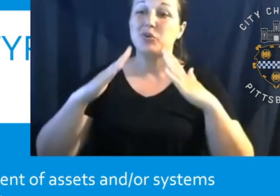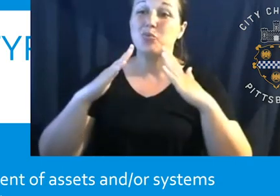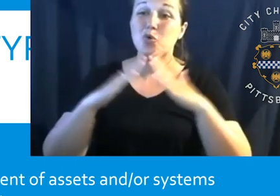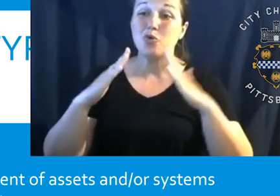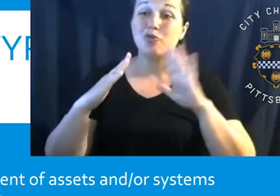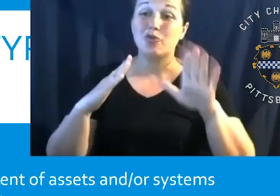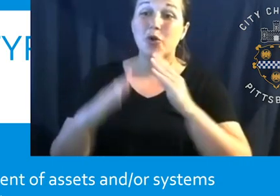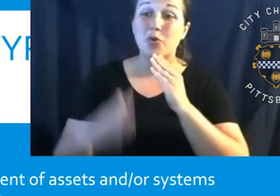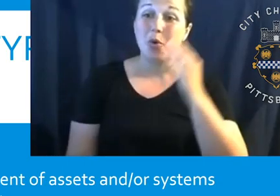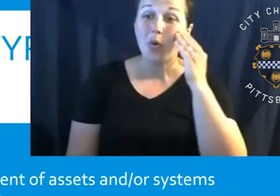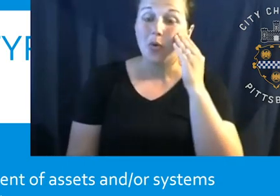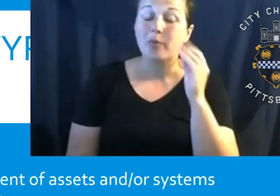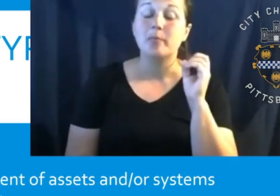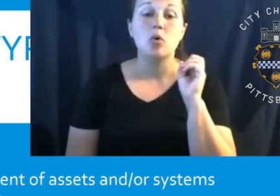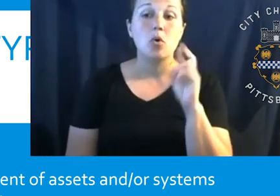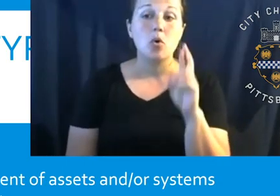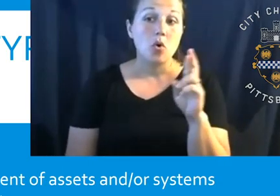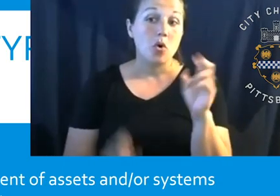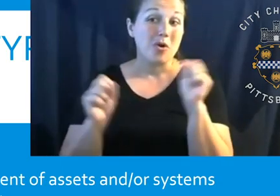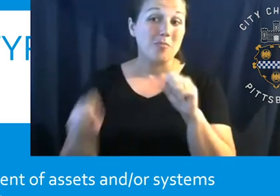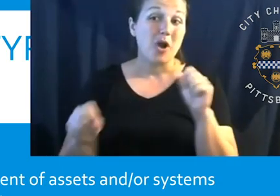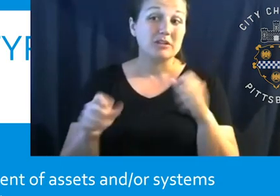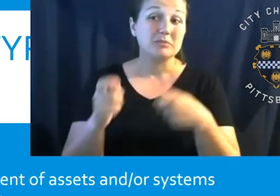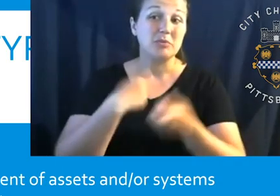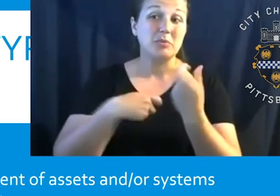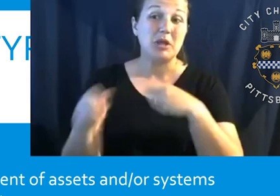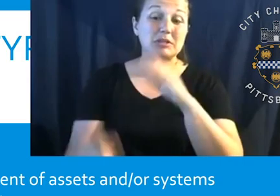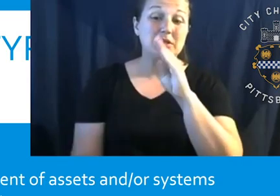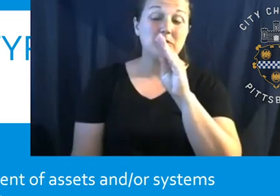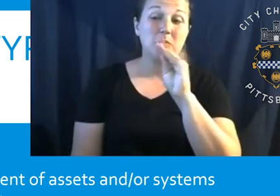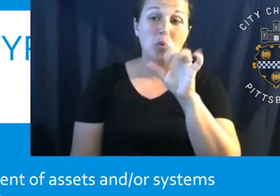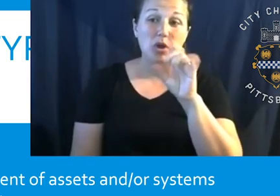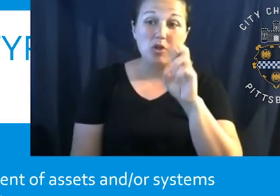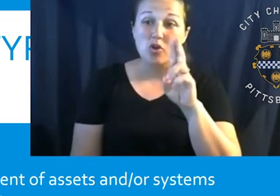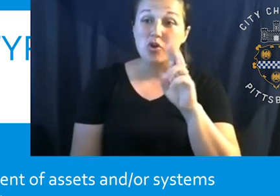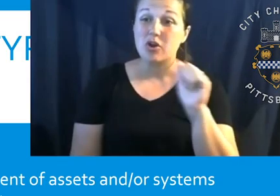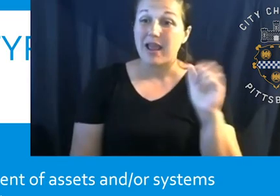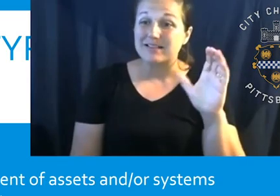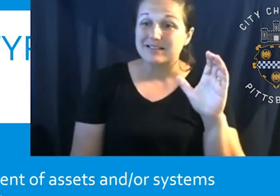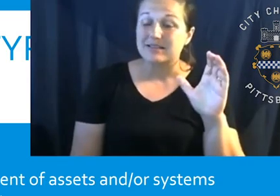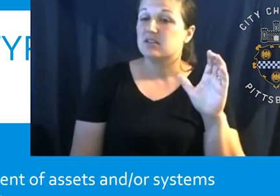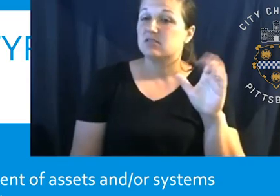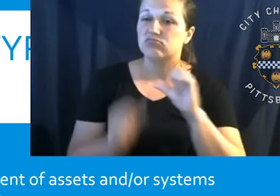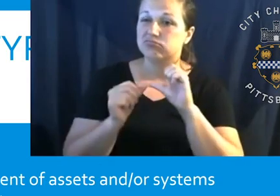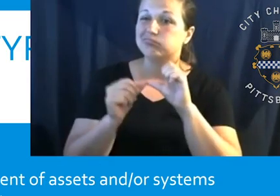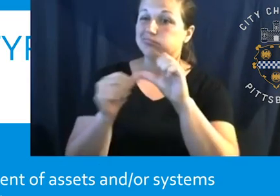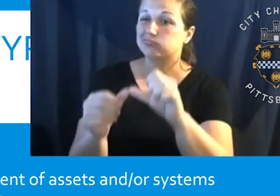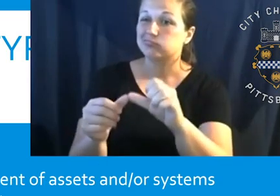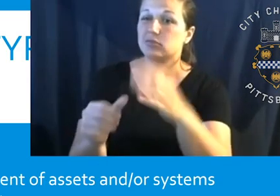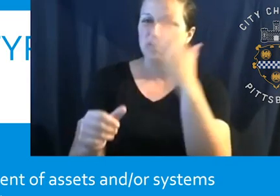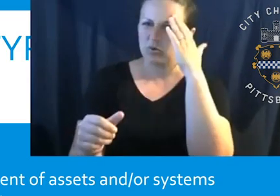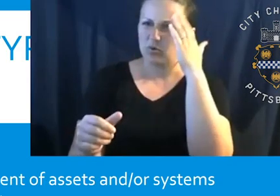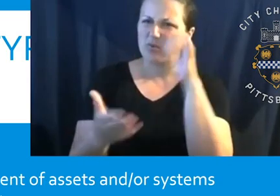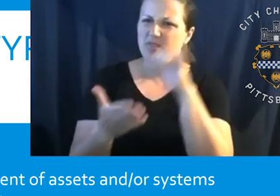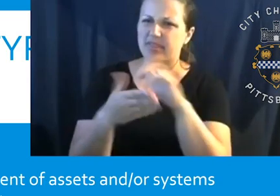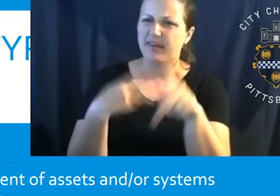or, um, possibly getting a new boiler or a new air conditioner. Uh, you know, these services,